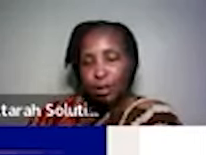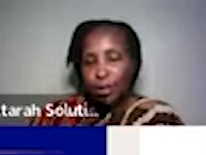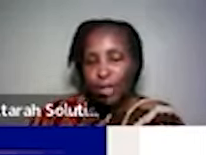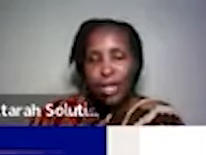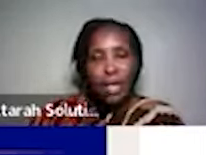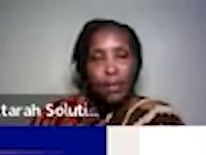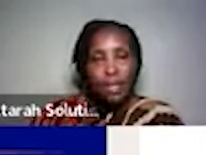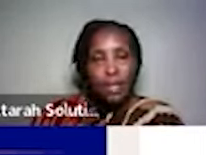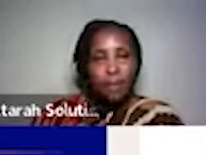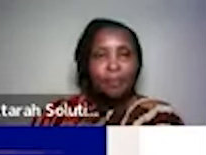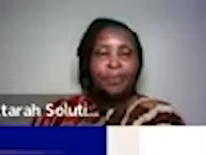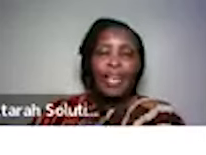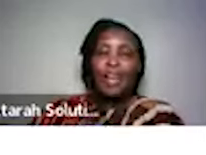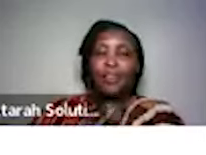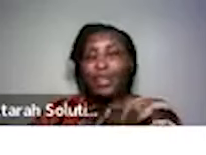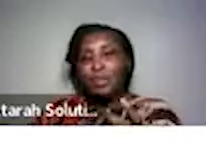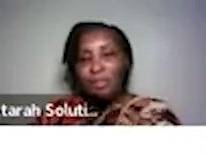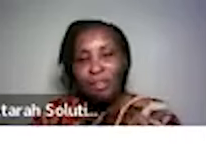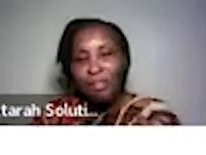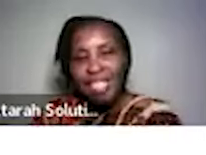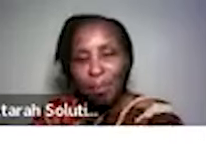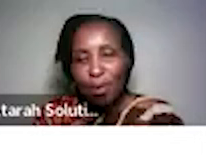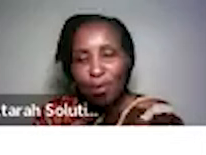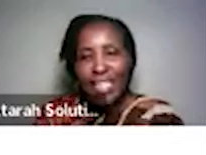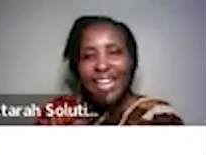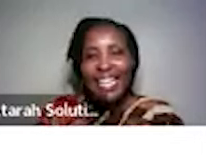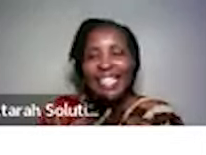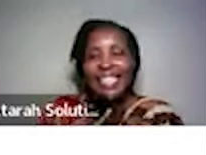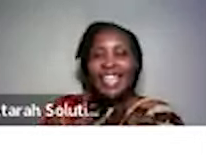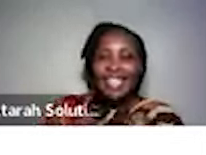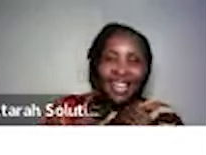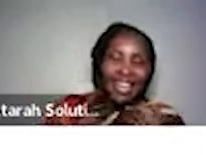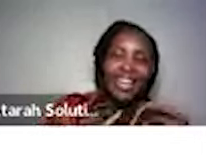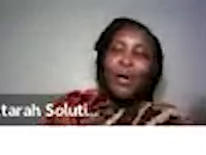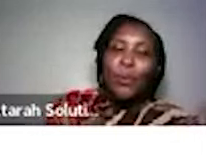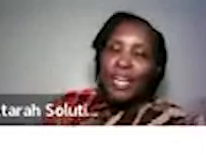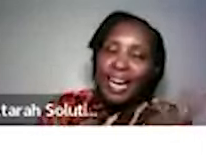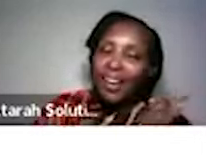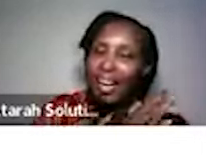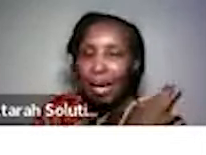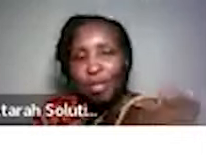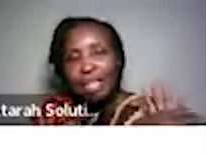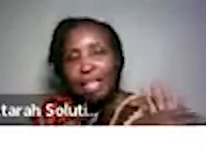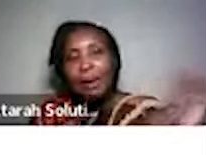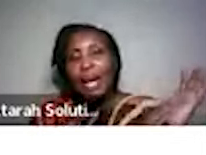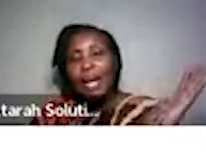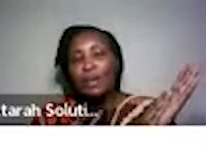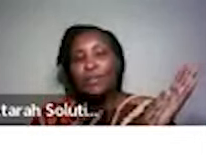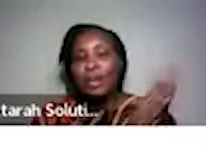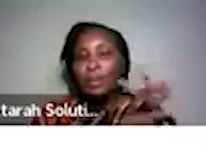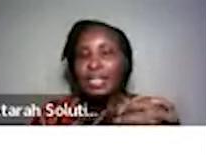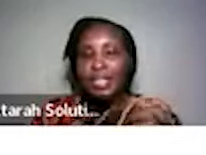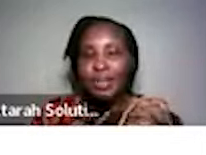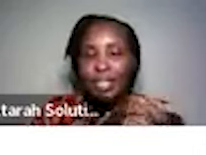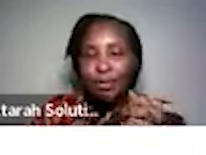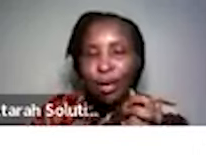quality solutions unlimited and of course my favorite time of the year is here we are announcing the end